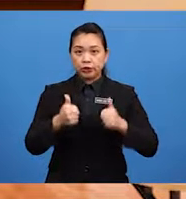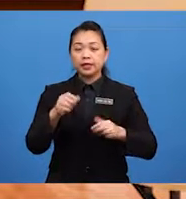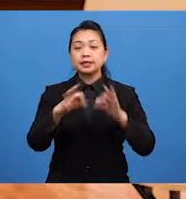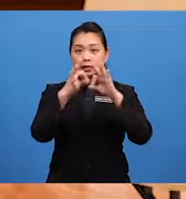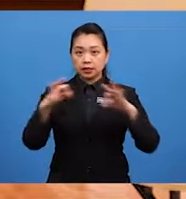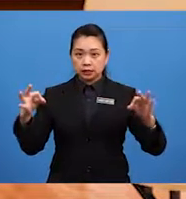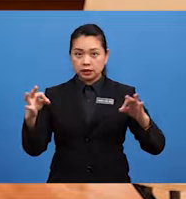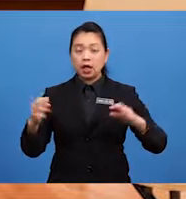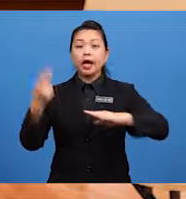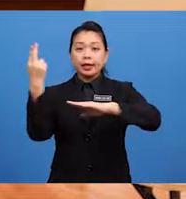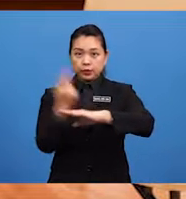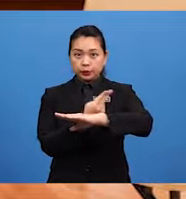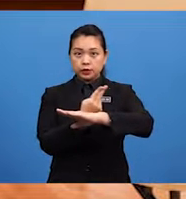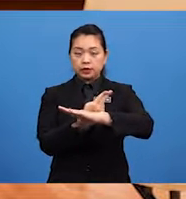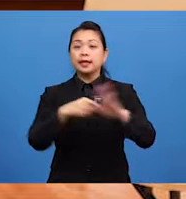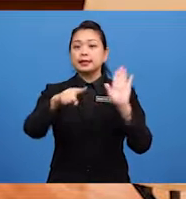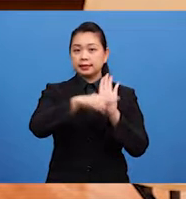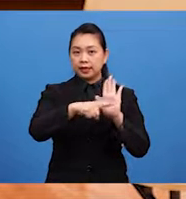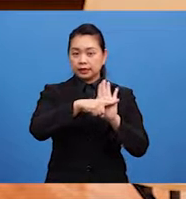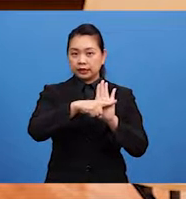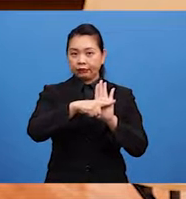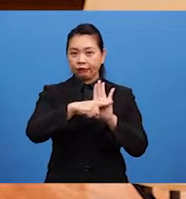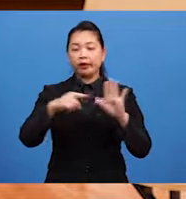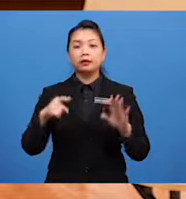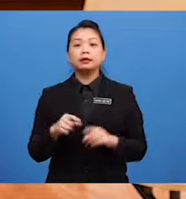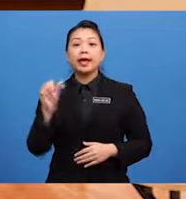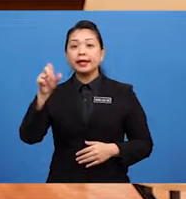uses the negative adjectives